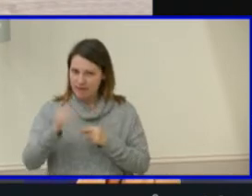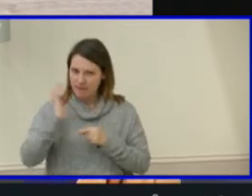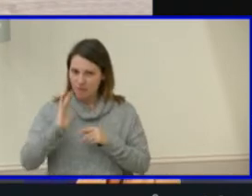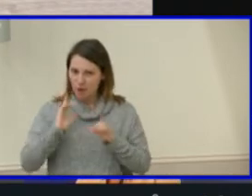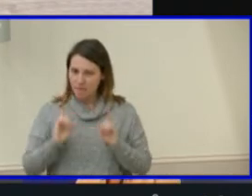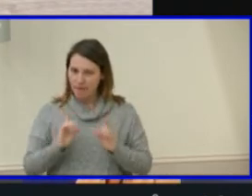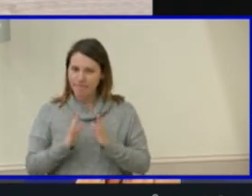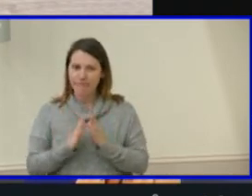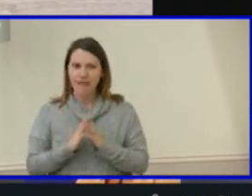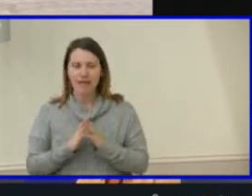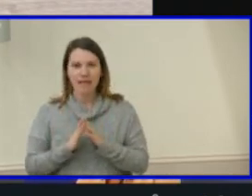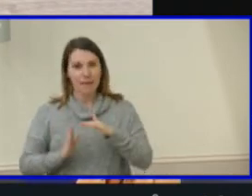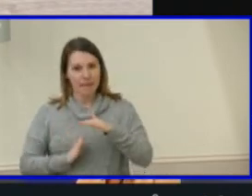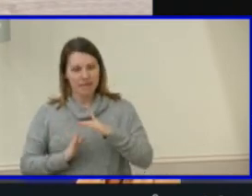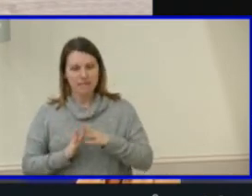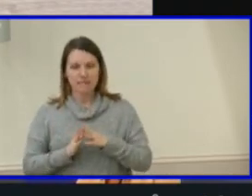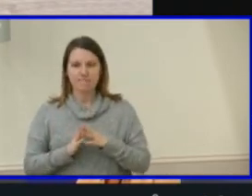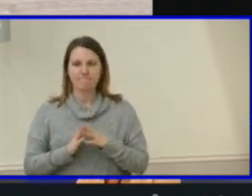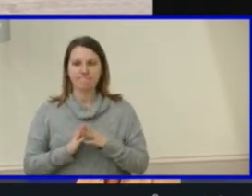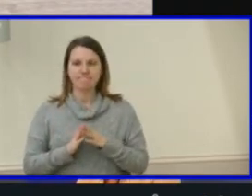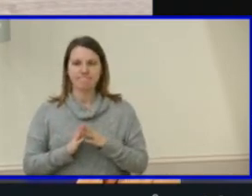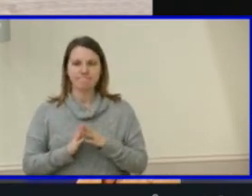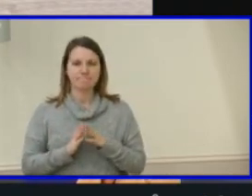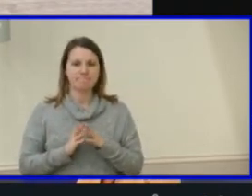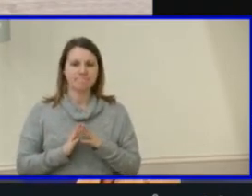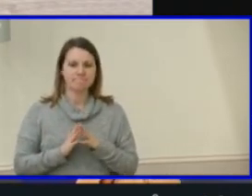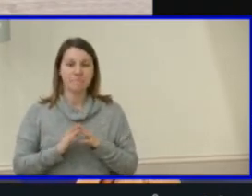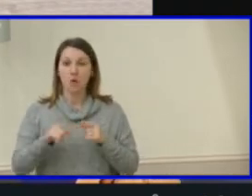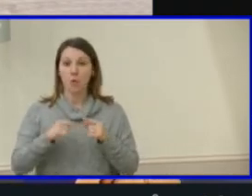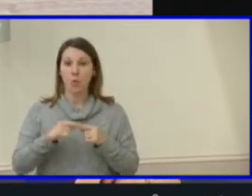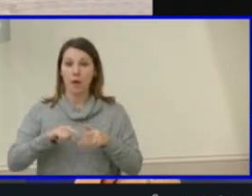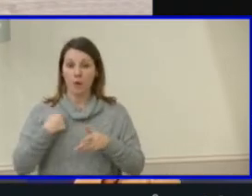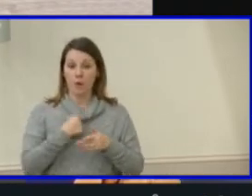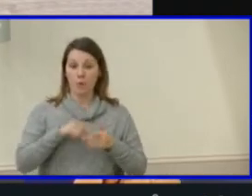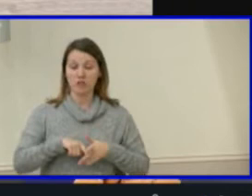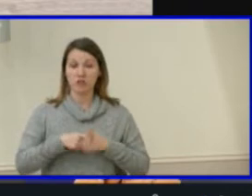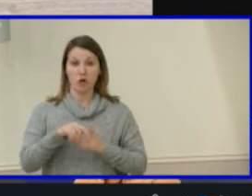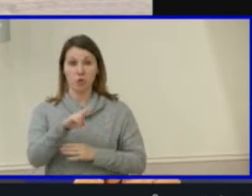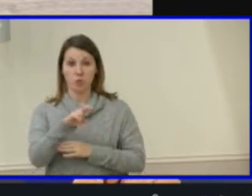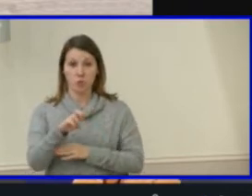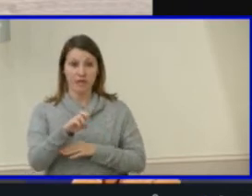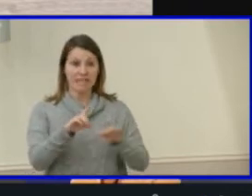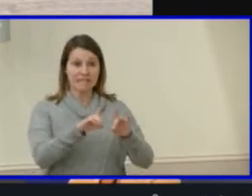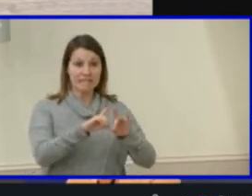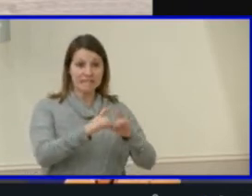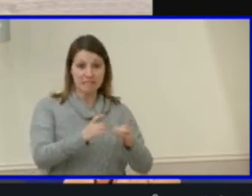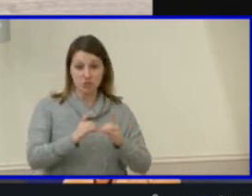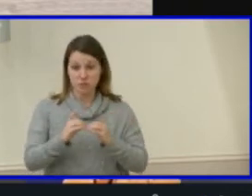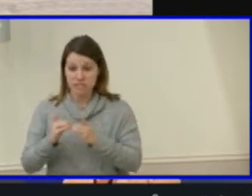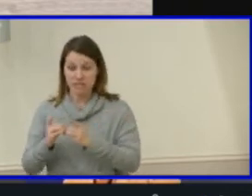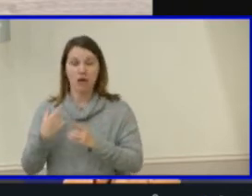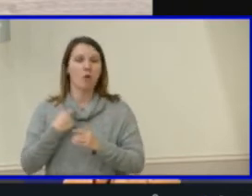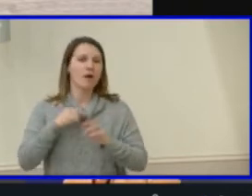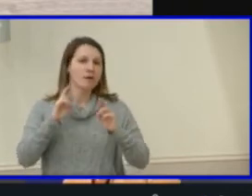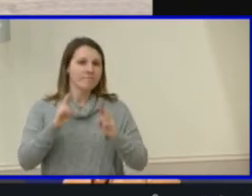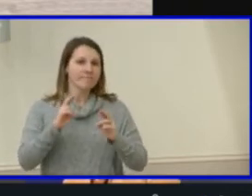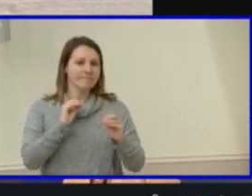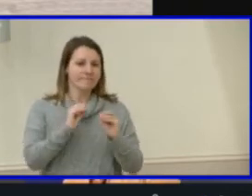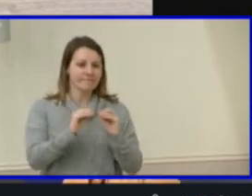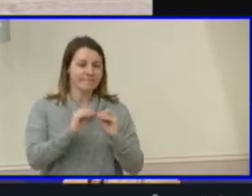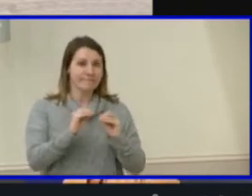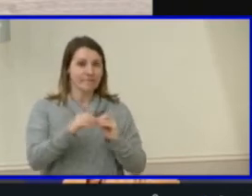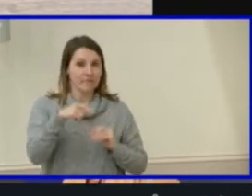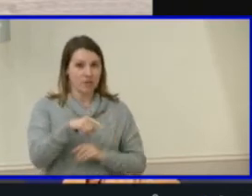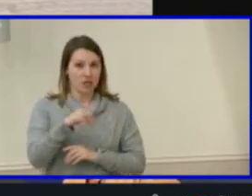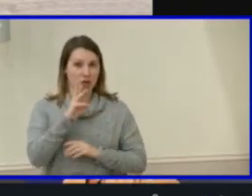basically we had hoped when we started redistricting to be able to fix the issues at Rivers